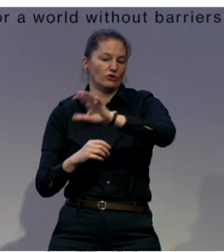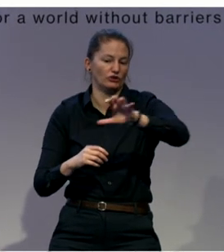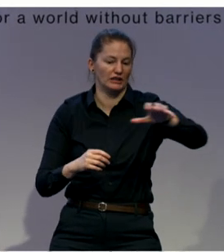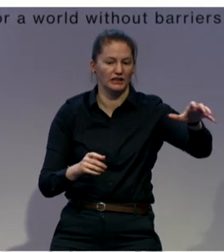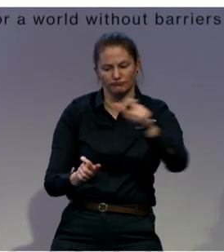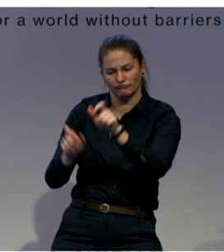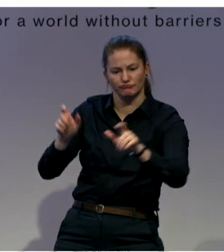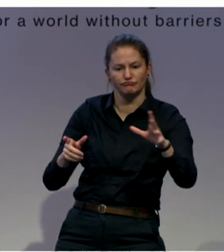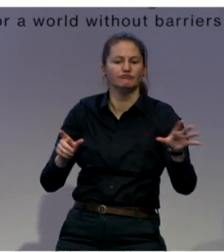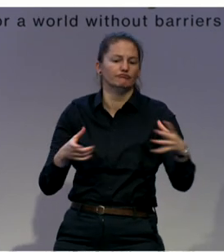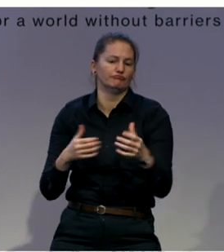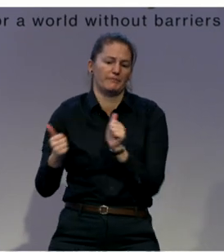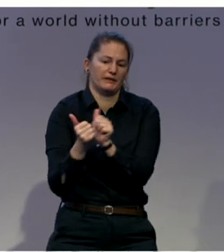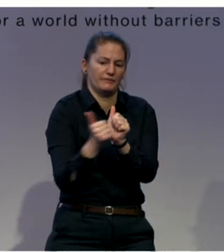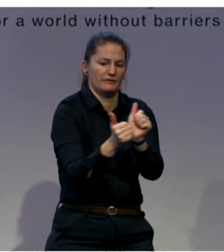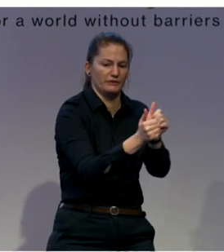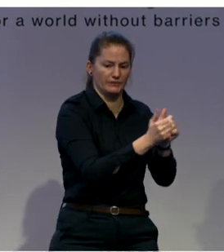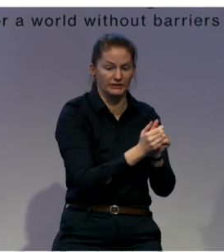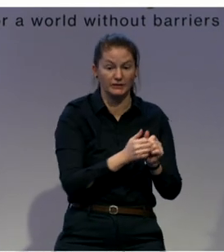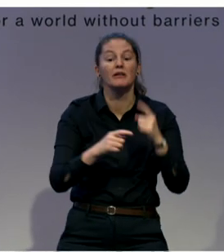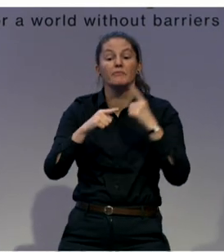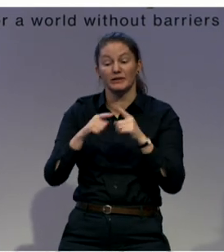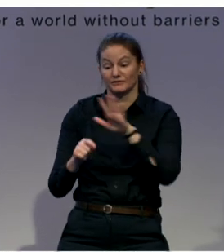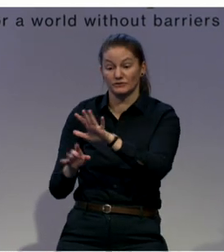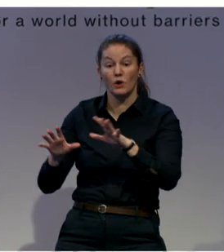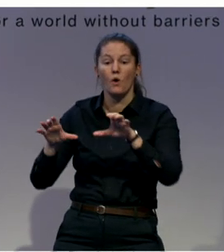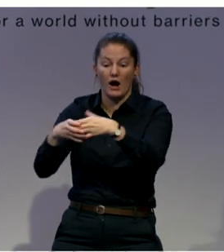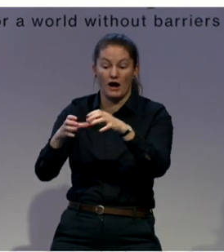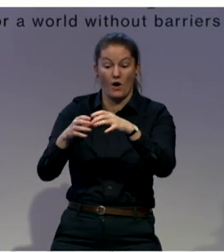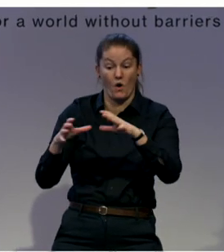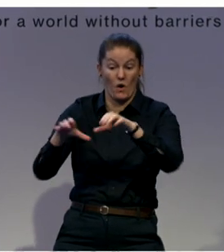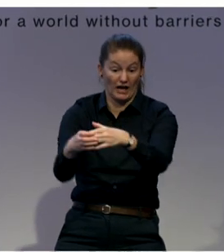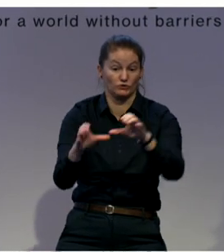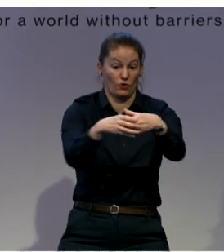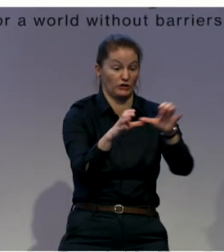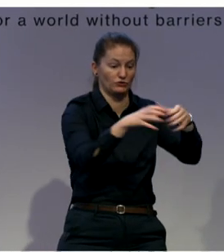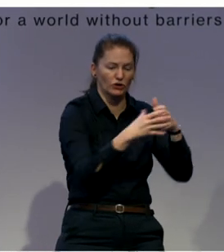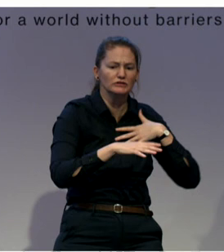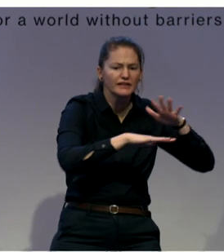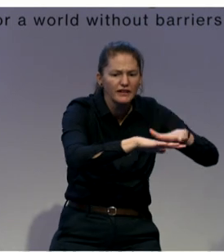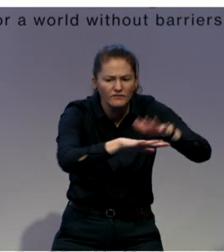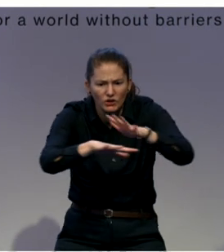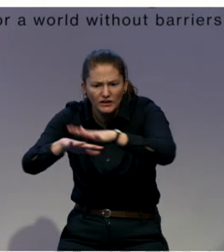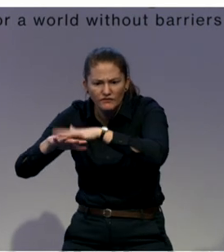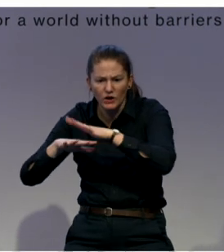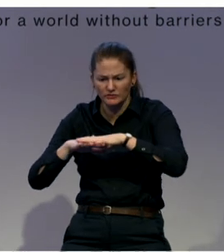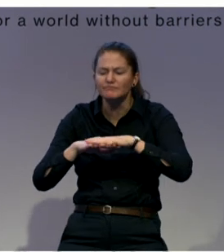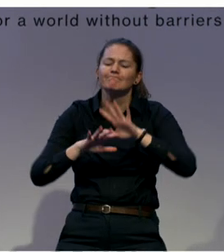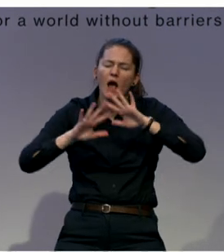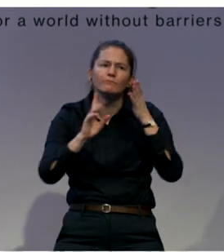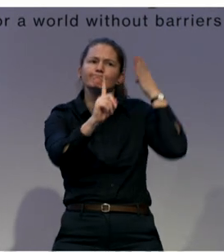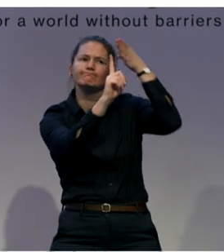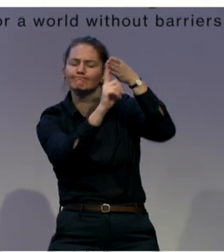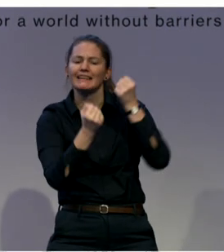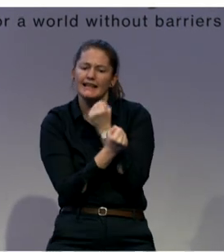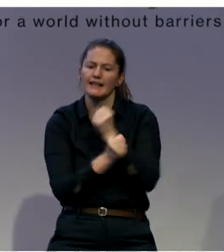to exchange experiences on what is independent living, what are the obstacles, but what are also the solutions. And then we use this